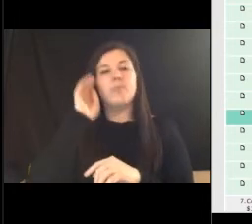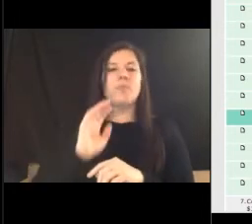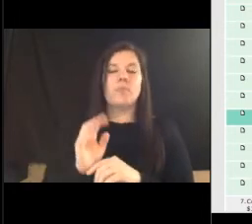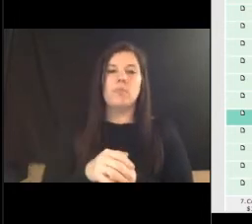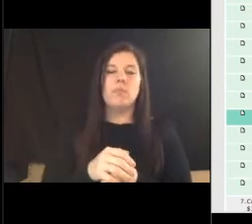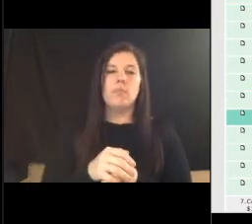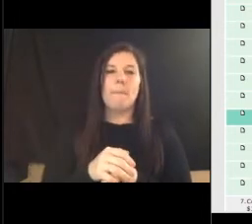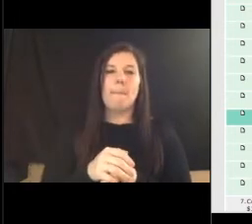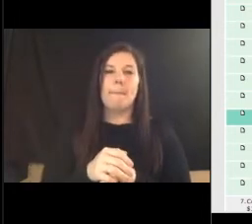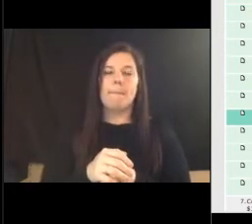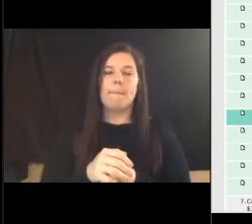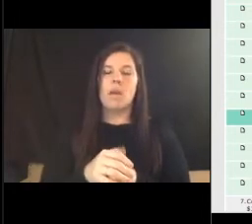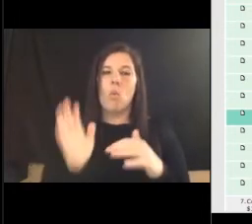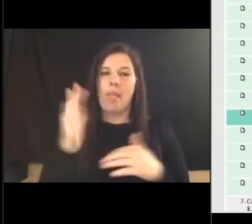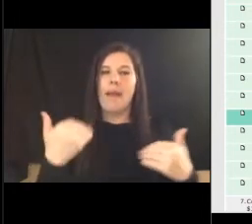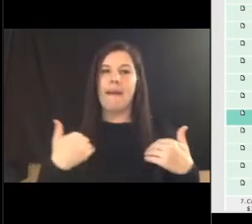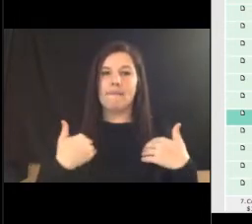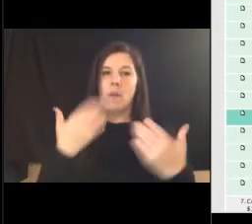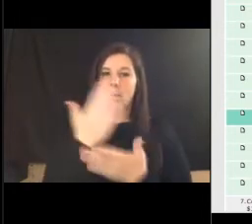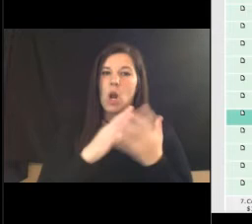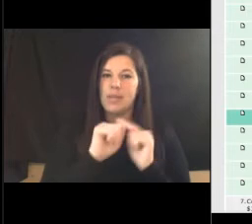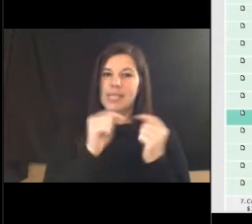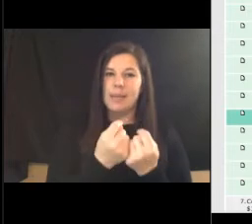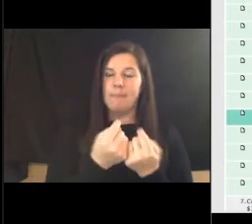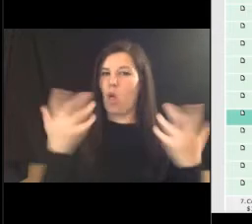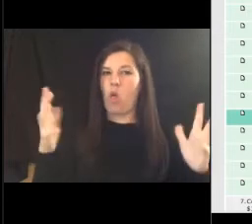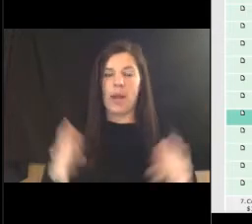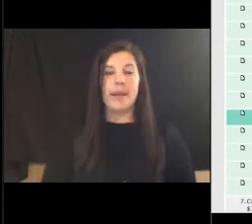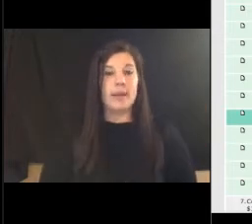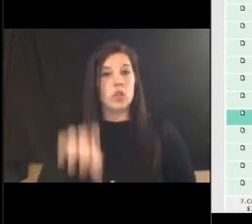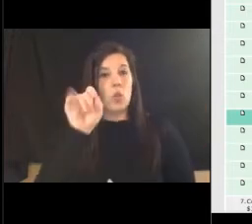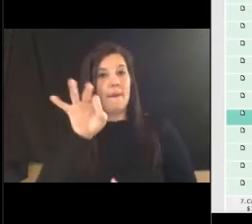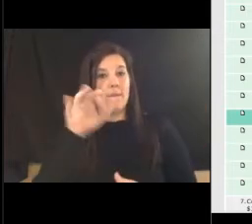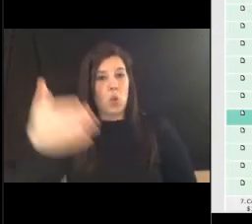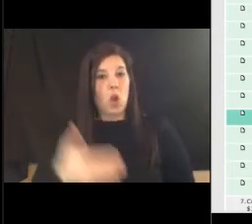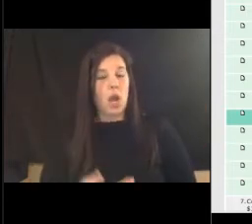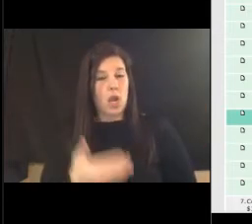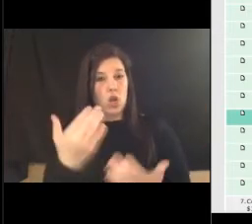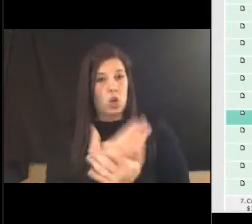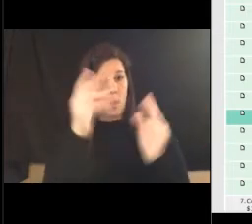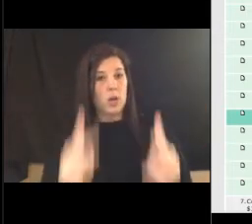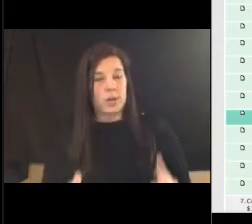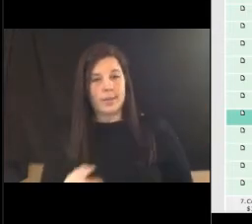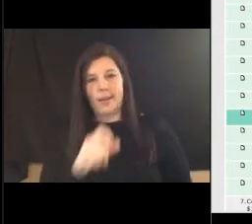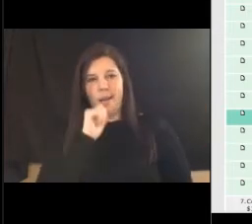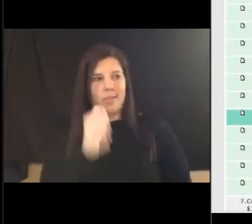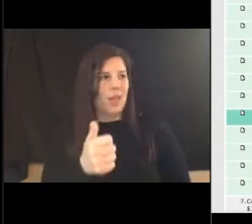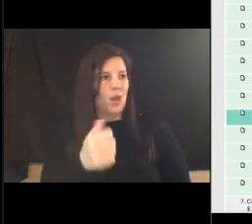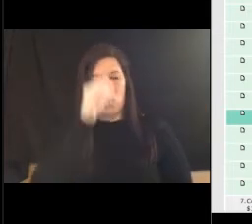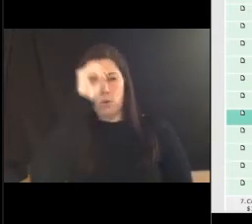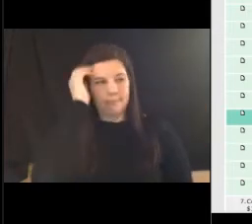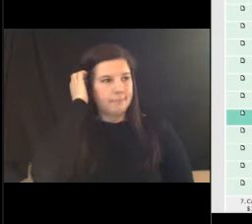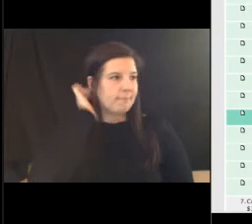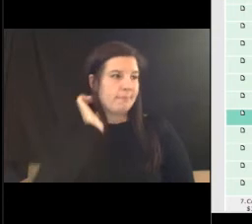members of the team so certainly when you hire somebody brand new they don't hit the ground running in this business it's no different than fto